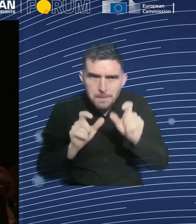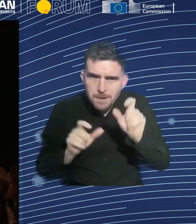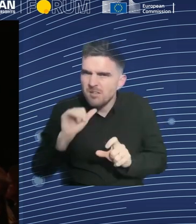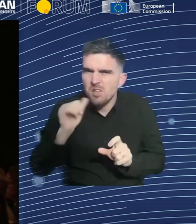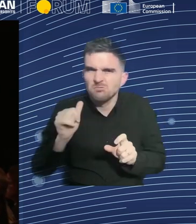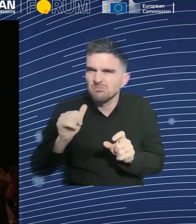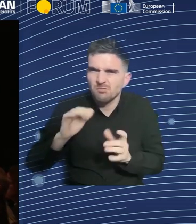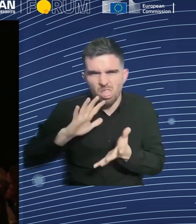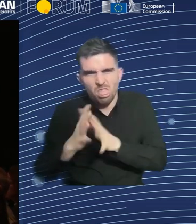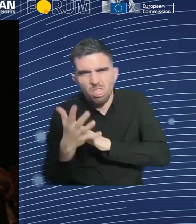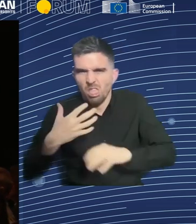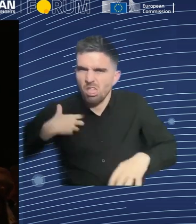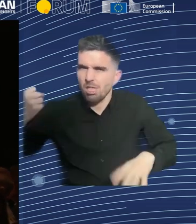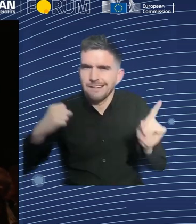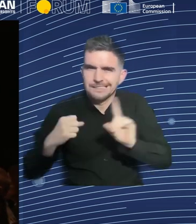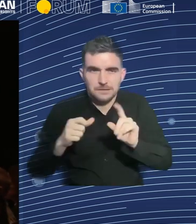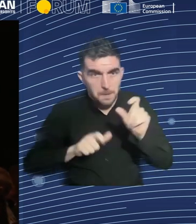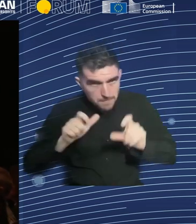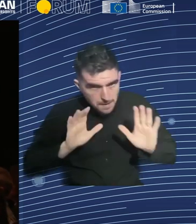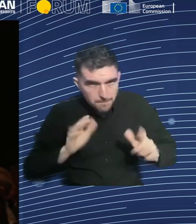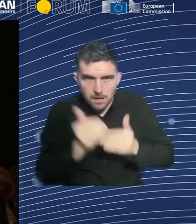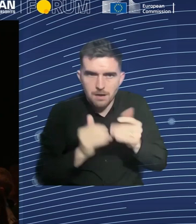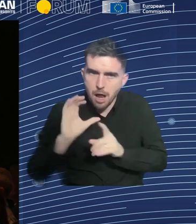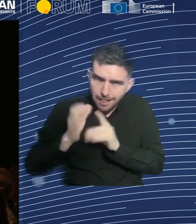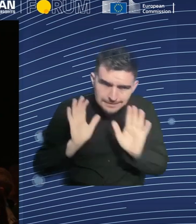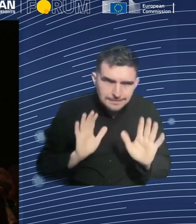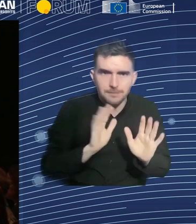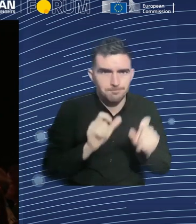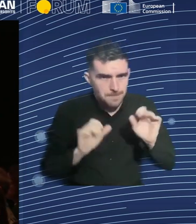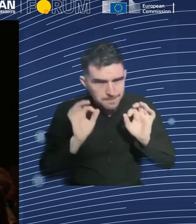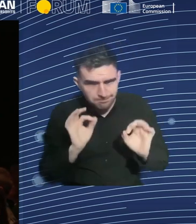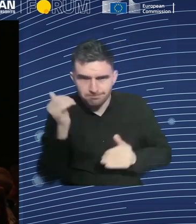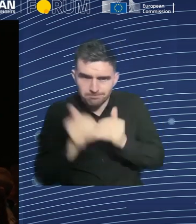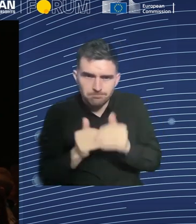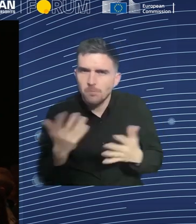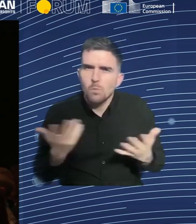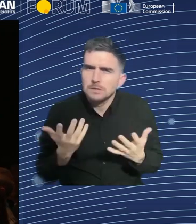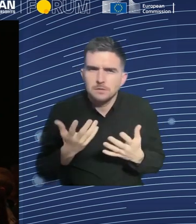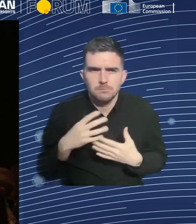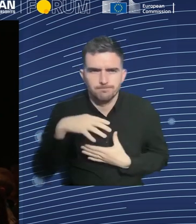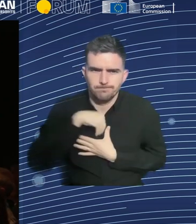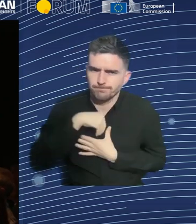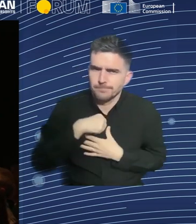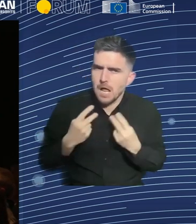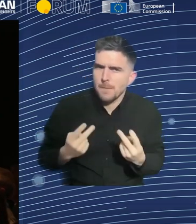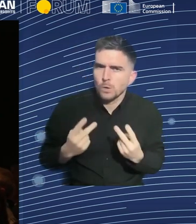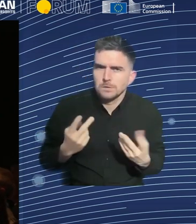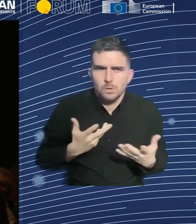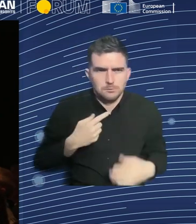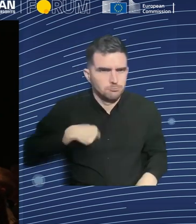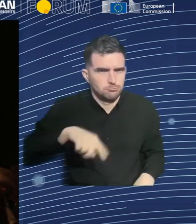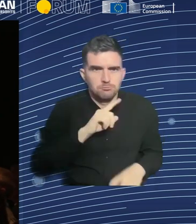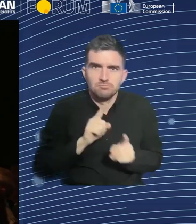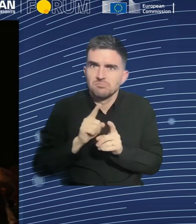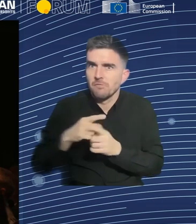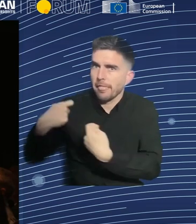transmit without really becoming just, as I said, puppets of the needs of the economy of the new age? Thank you. Thank you very much. That's a